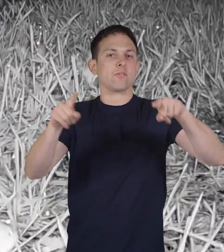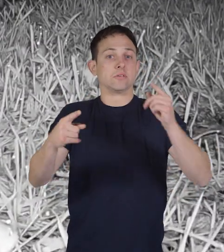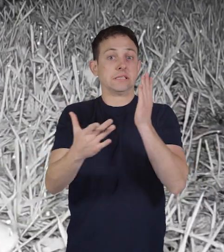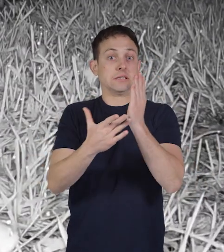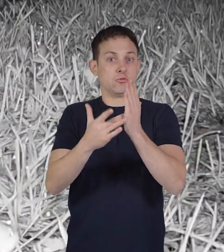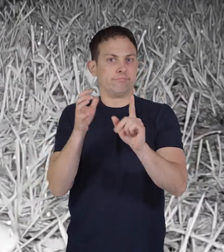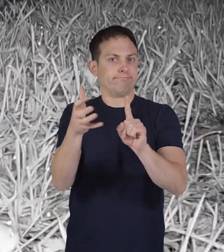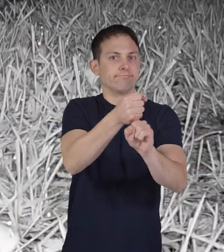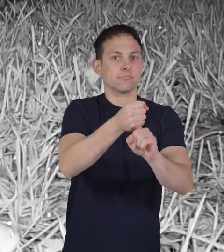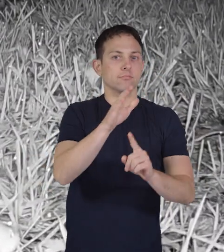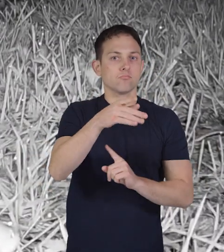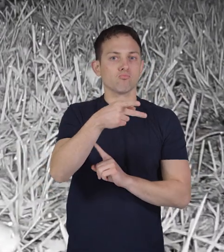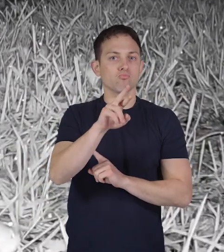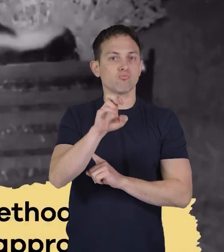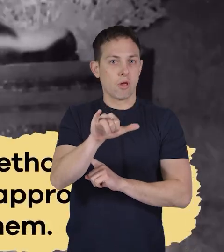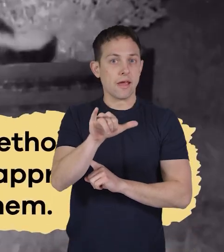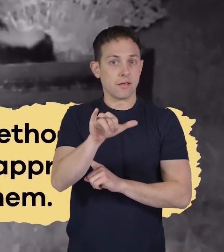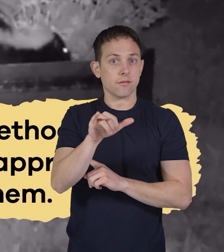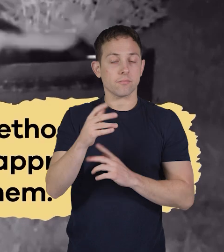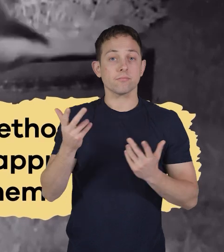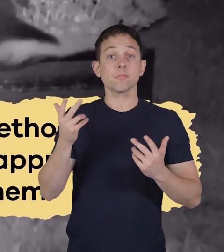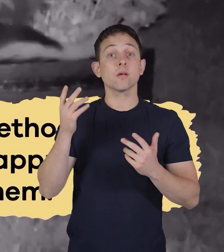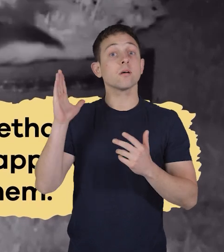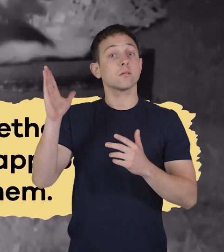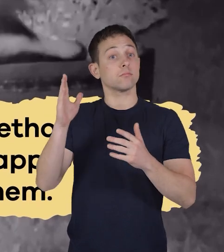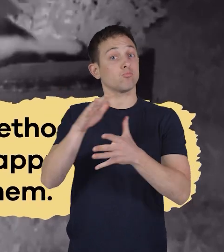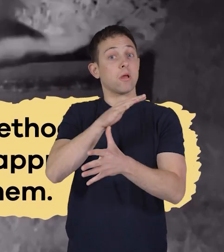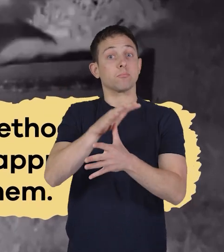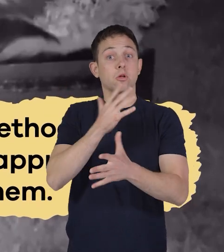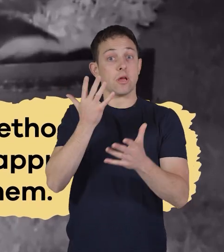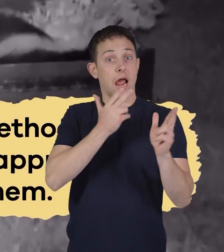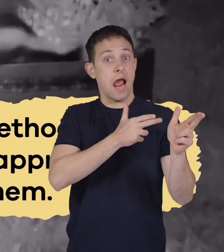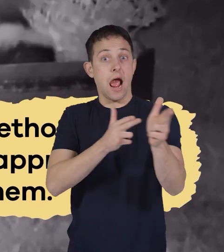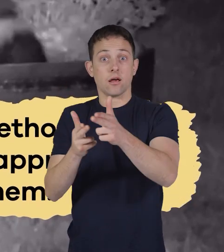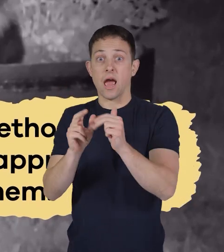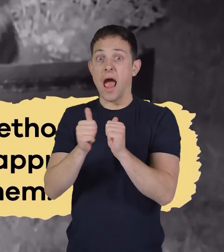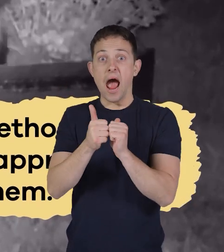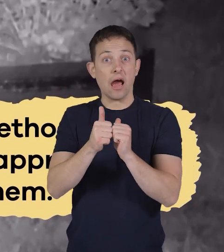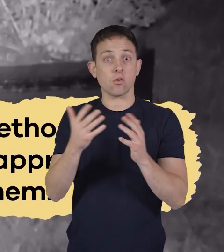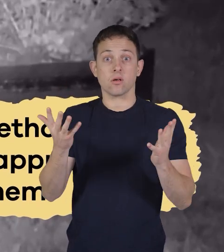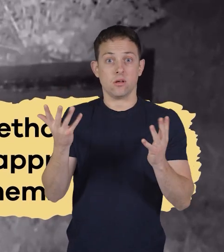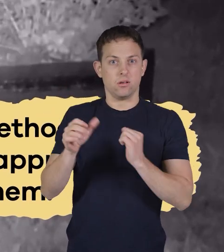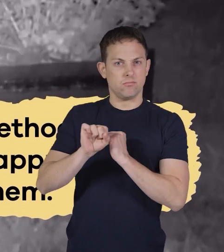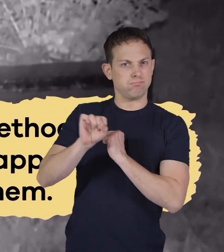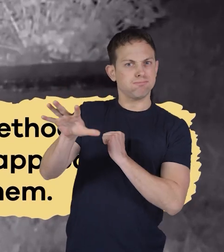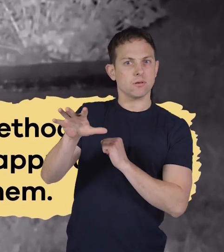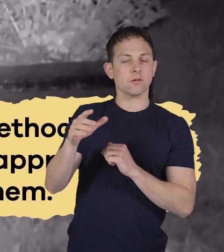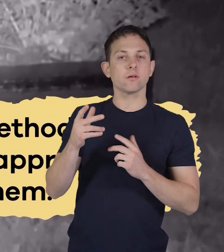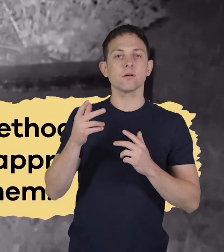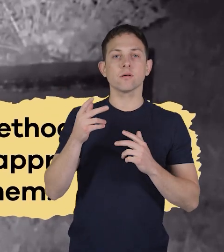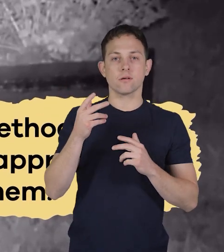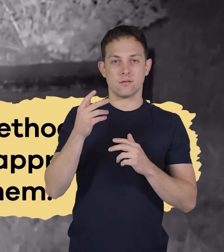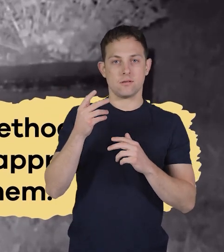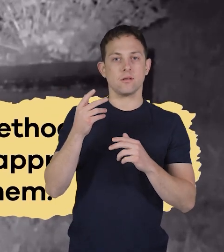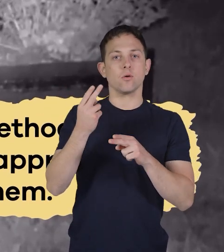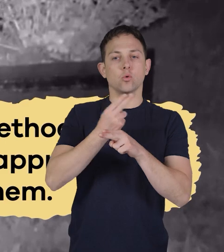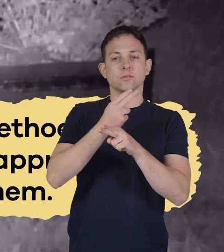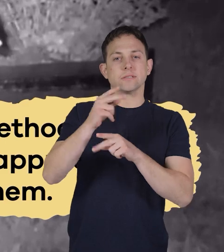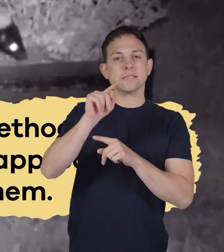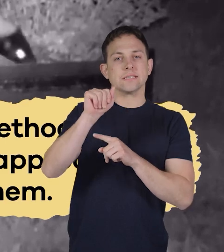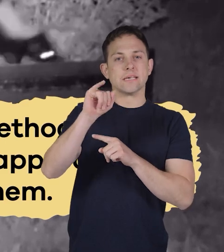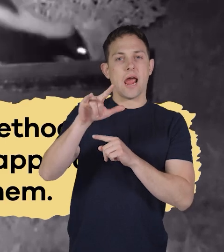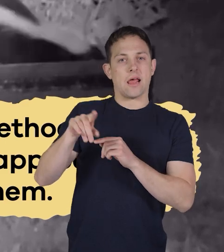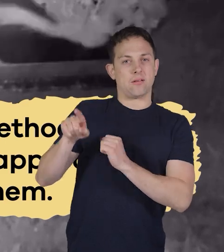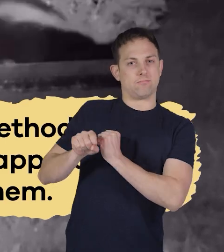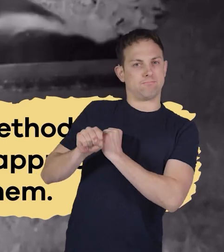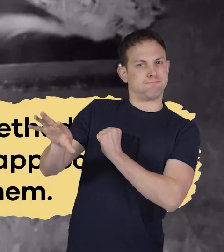techniques to catch their prey one of their primary hunting methods is to ambush their prey by stealthily approaching